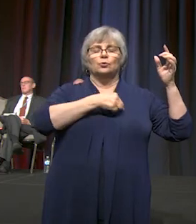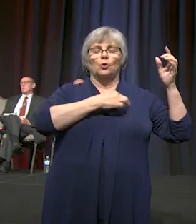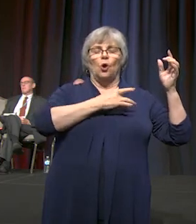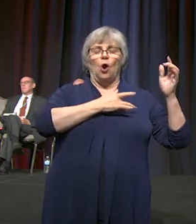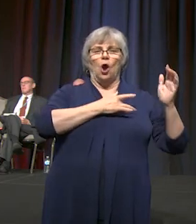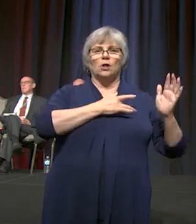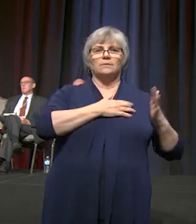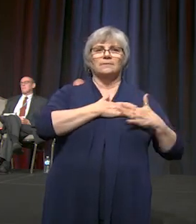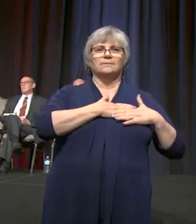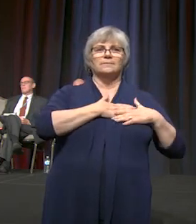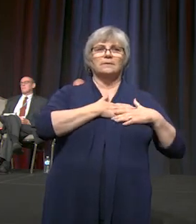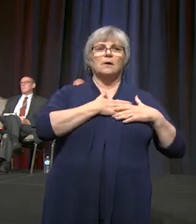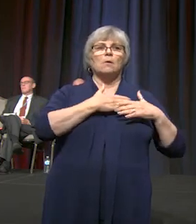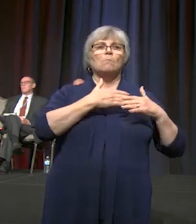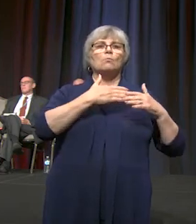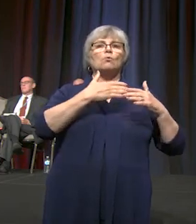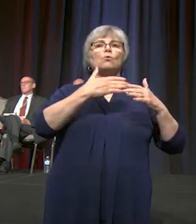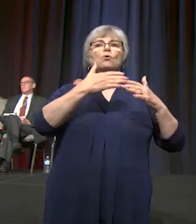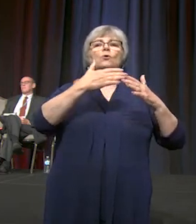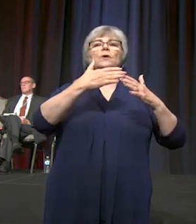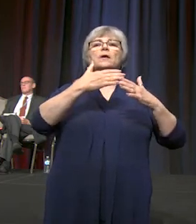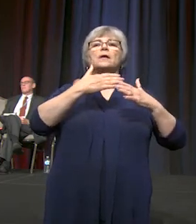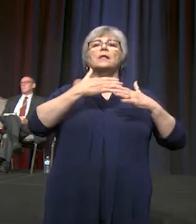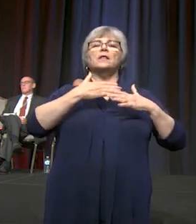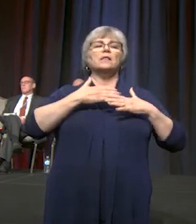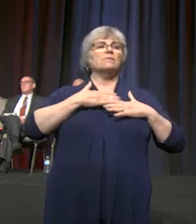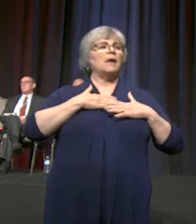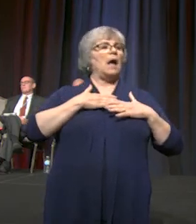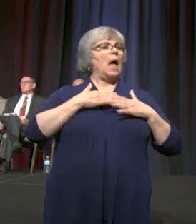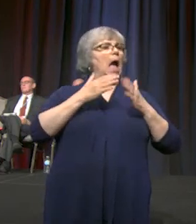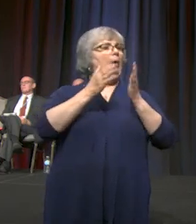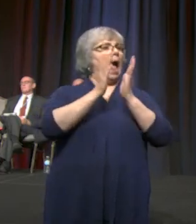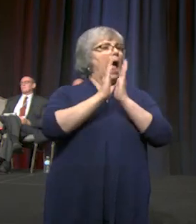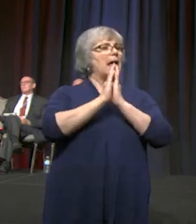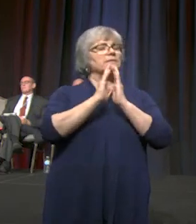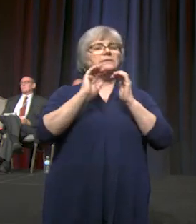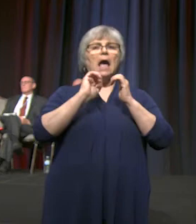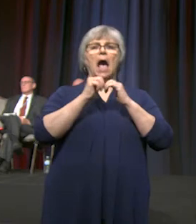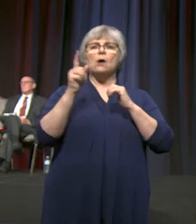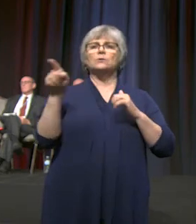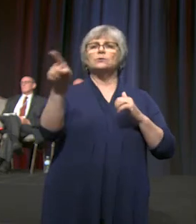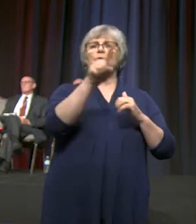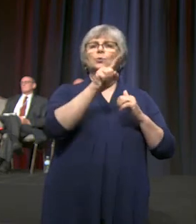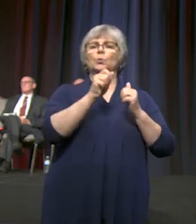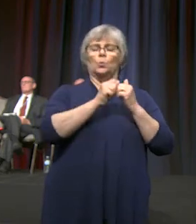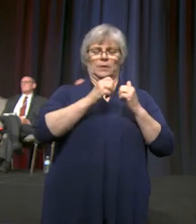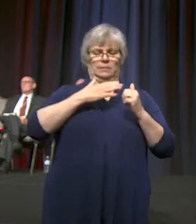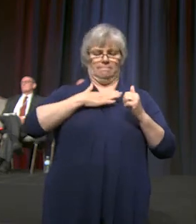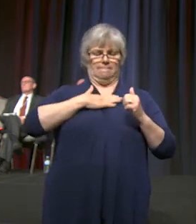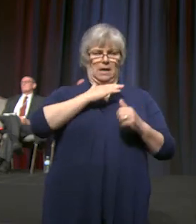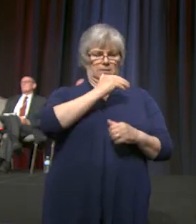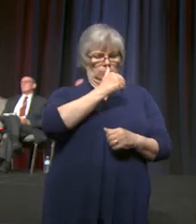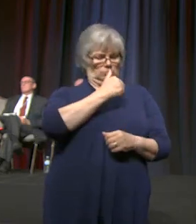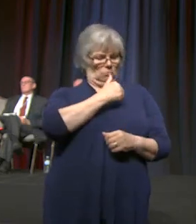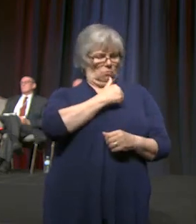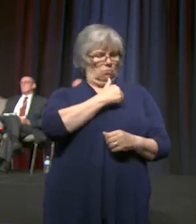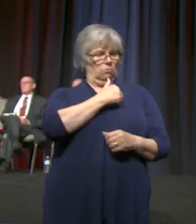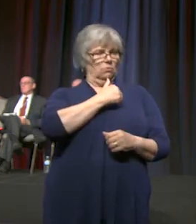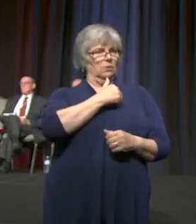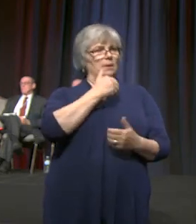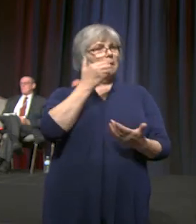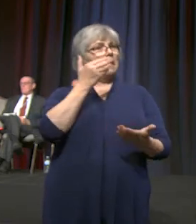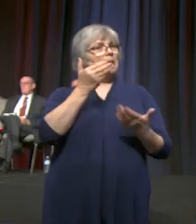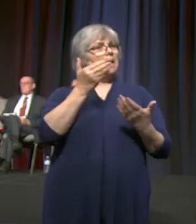and ask, how is it with my soul? And maybe even be